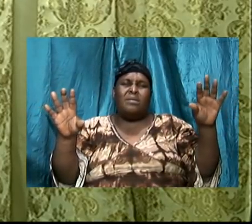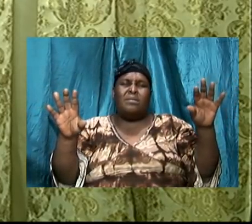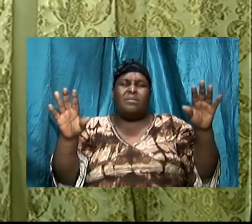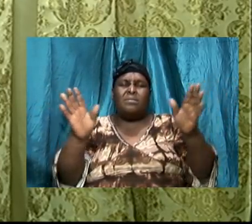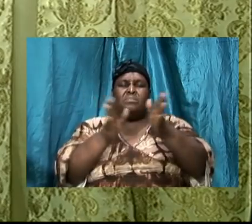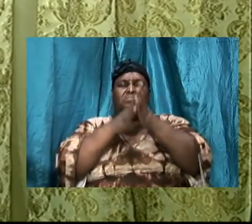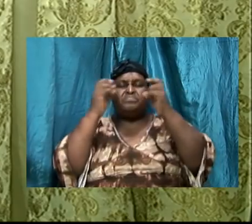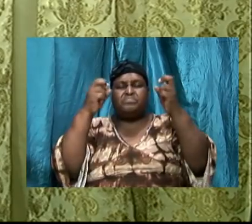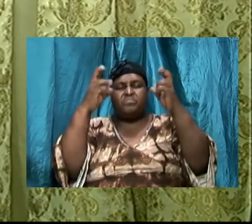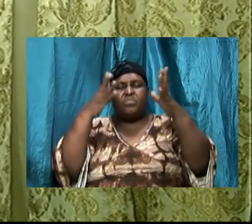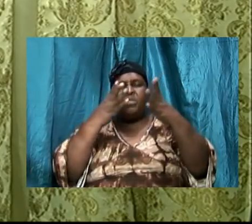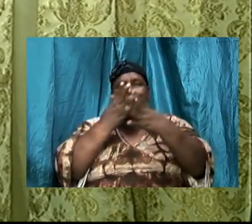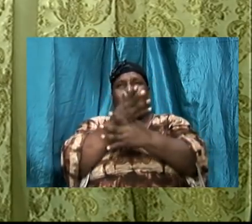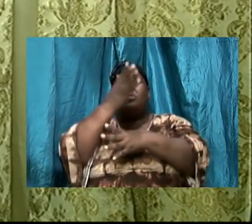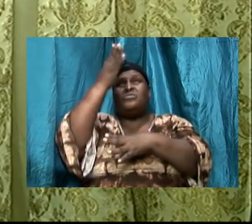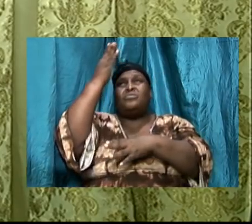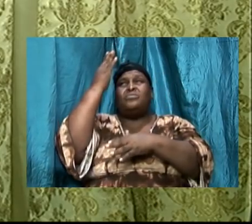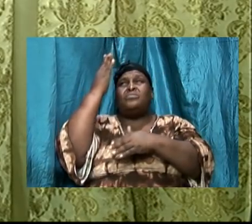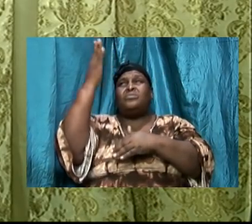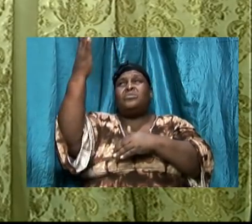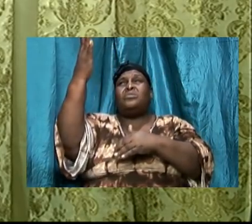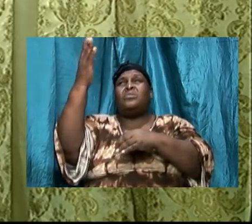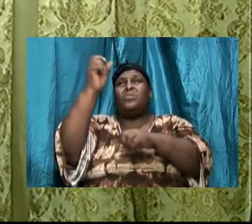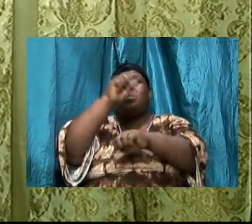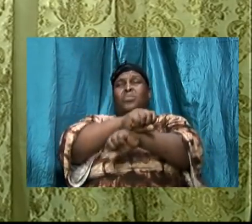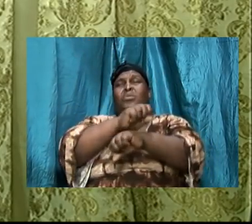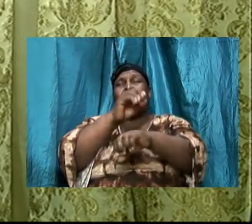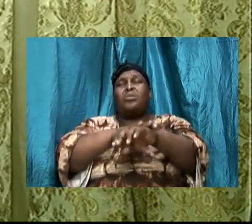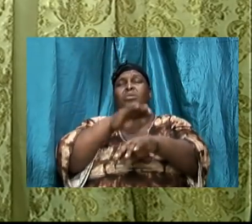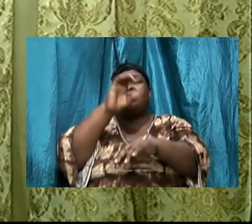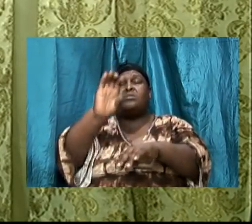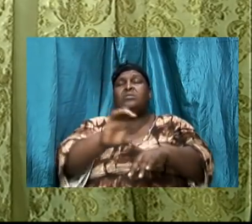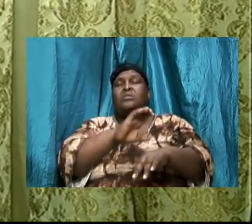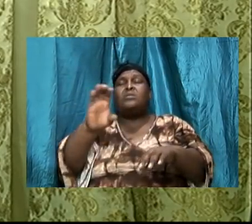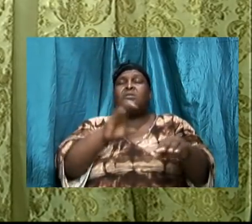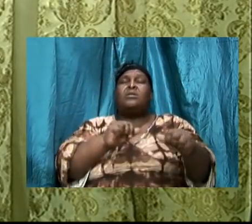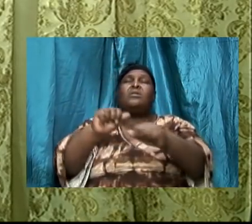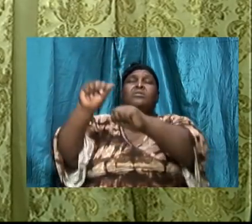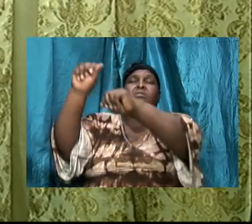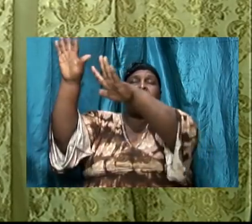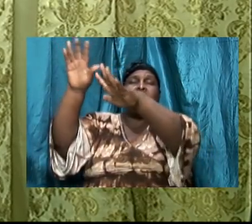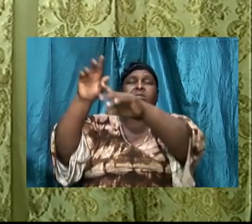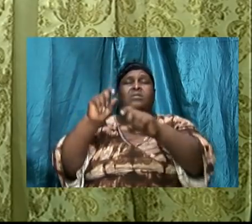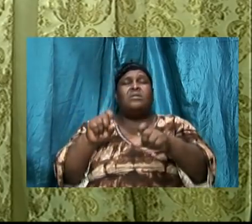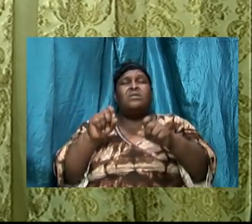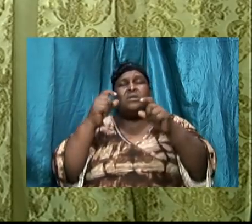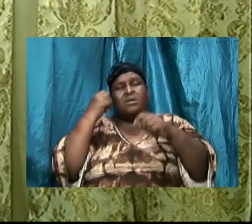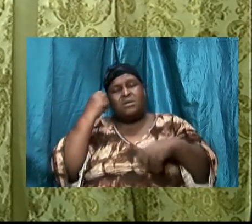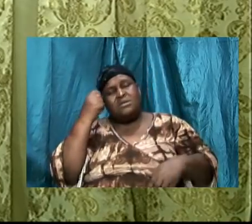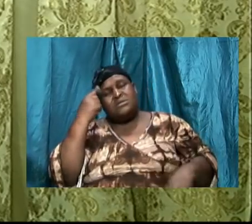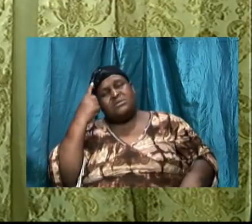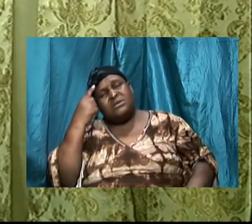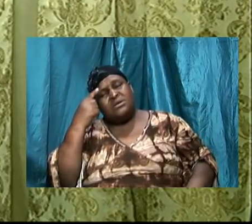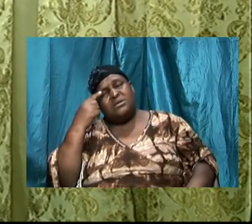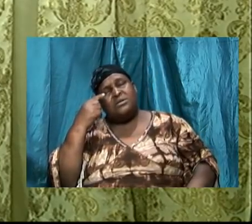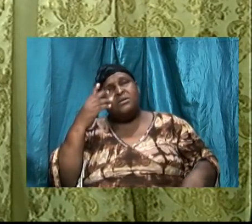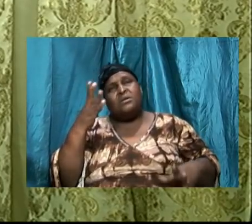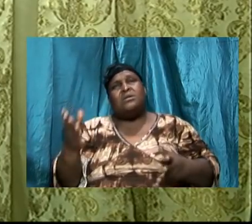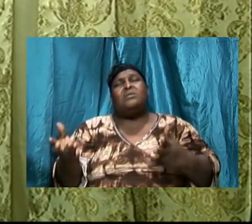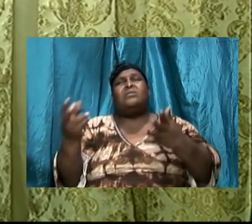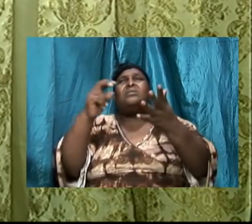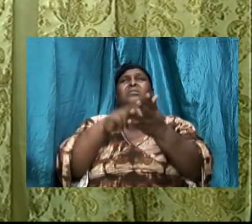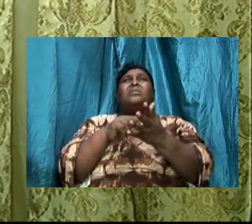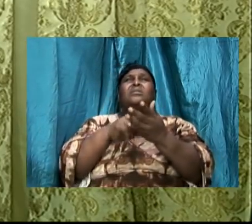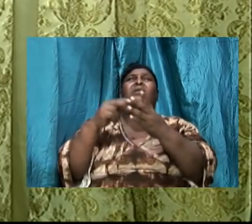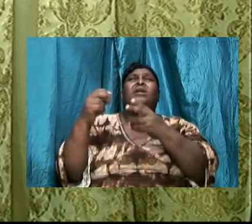hallelujah through your work on Calvary and we need to just understand that and to get up and